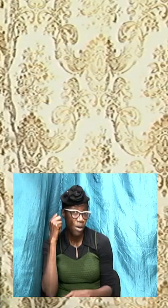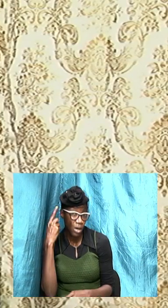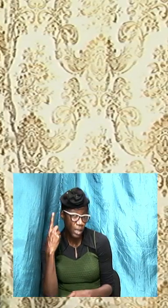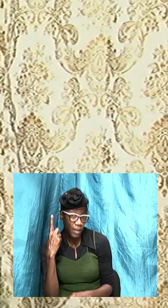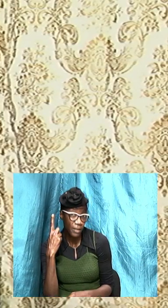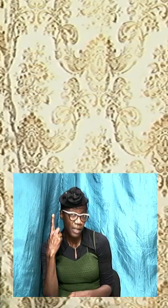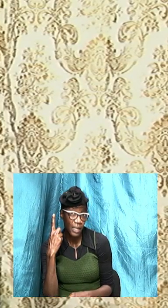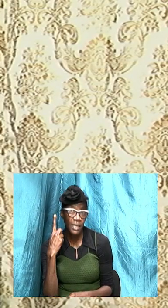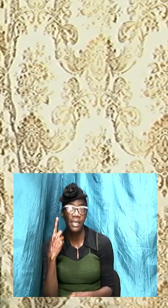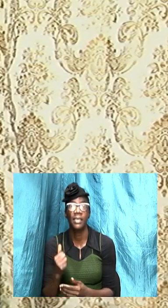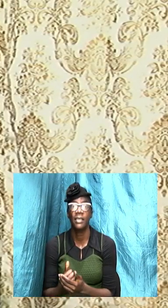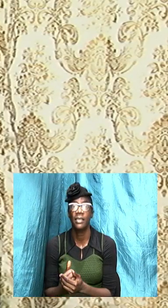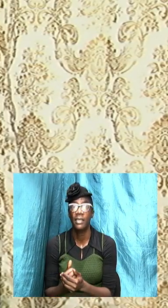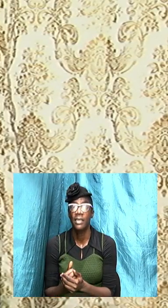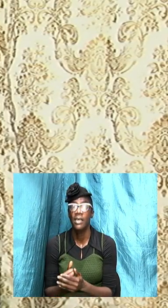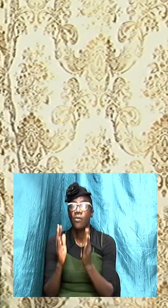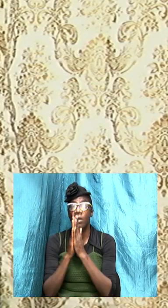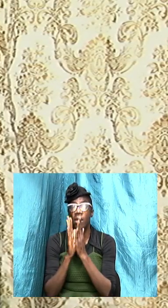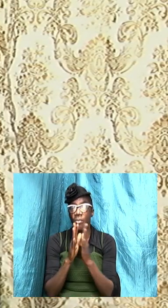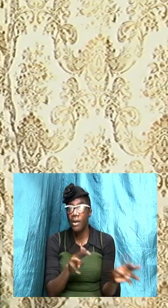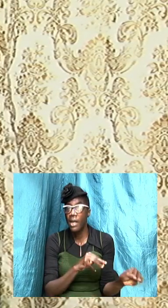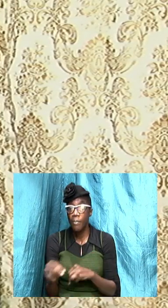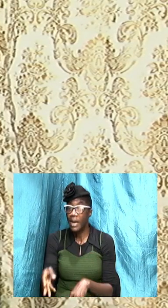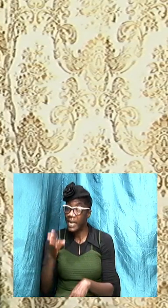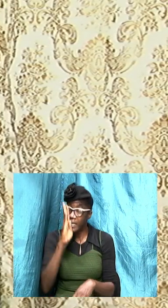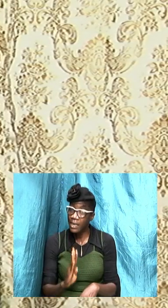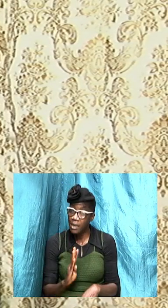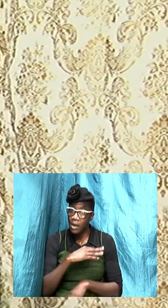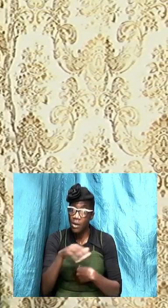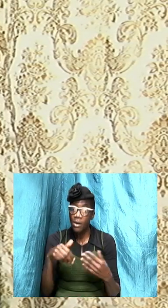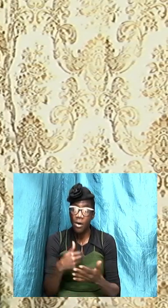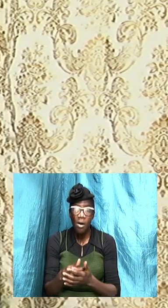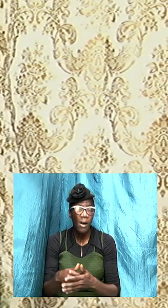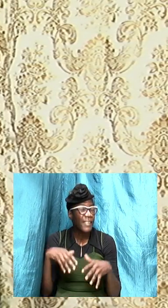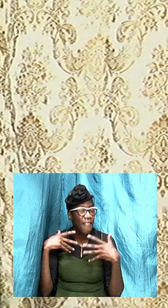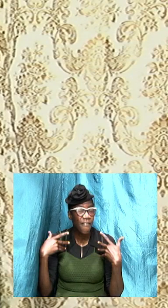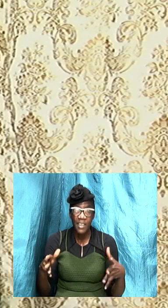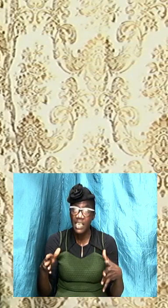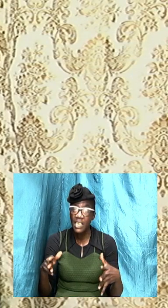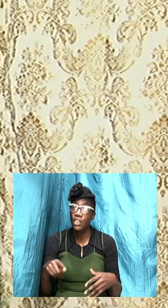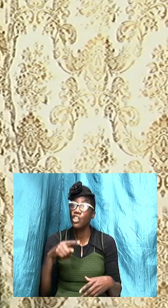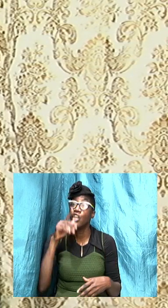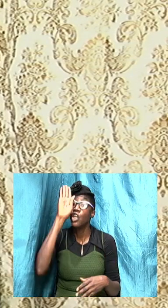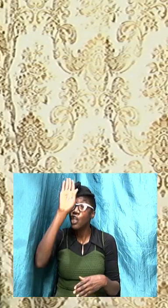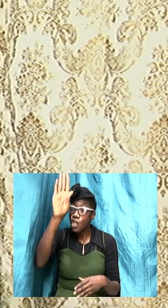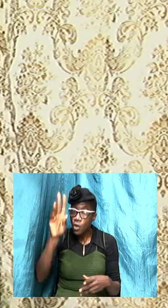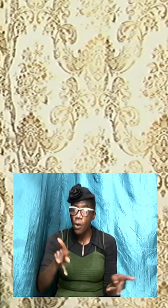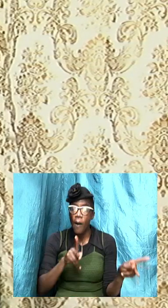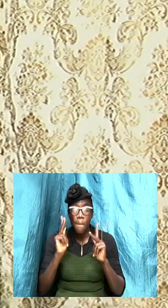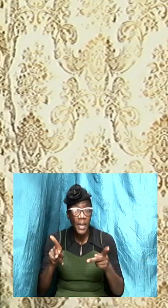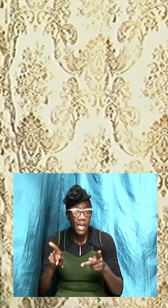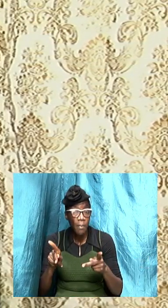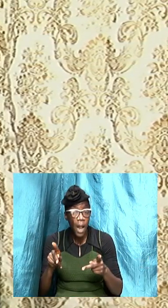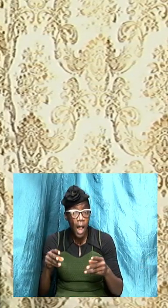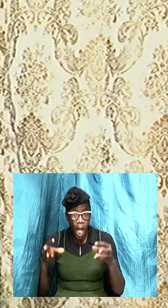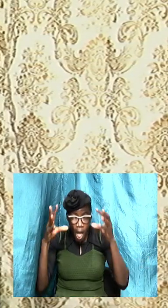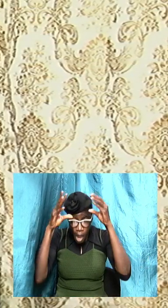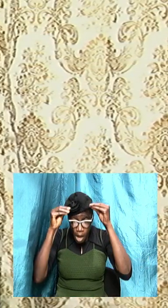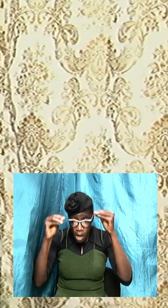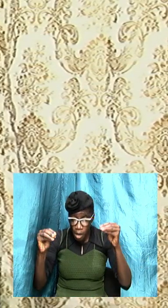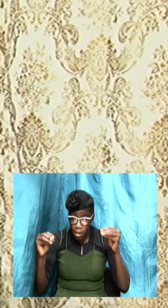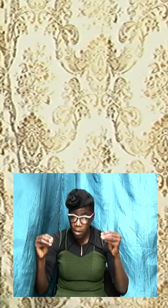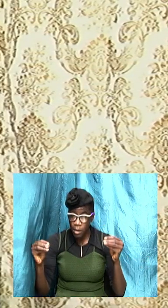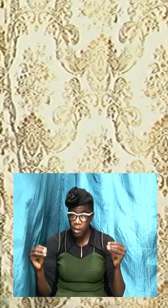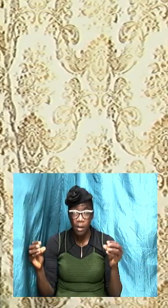and we pray mighty God that when all is said and done that Jesus your people be edified Lord